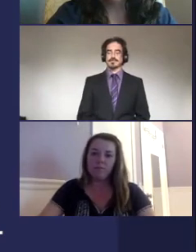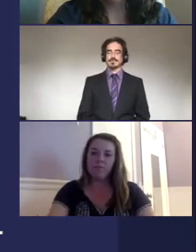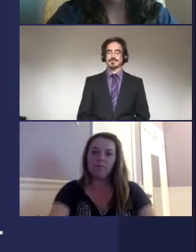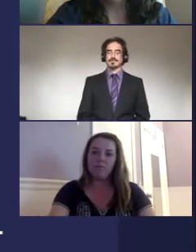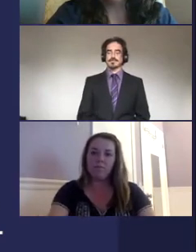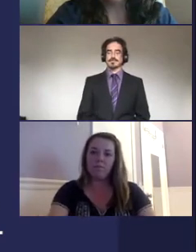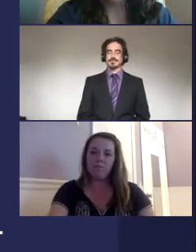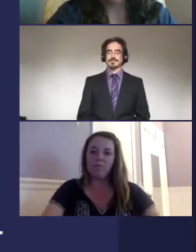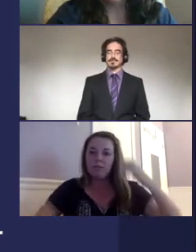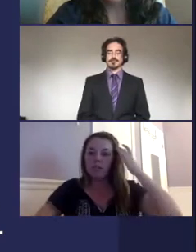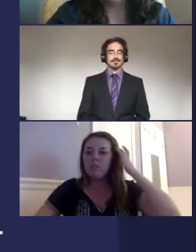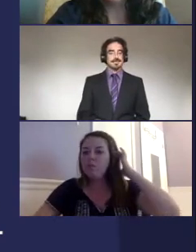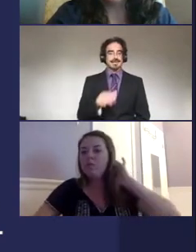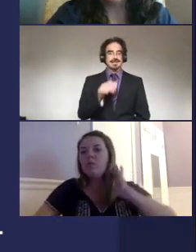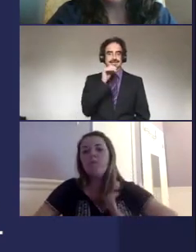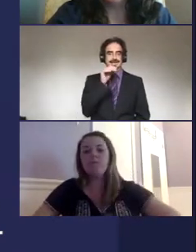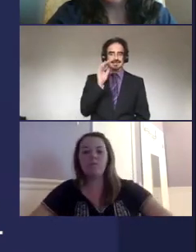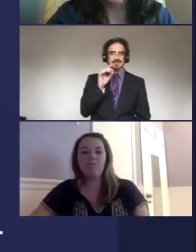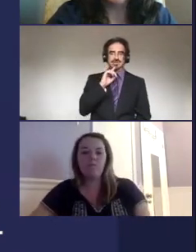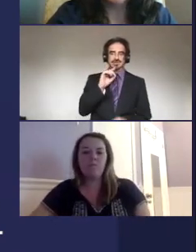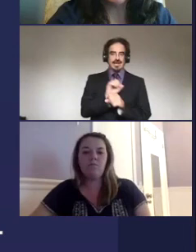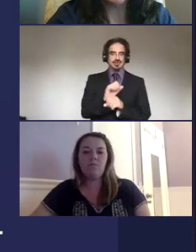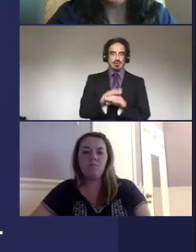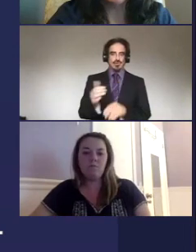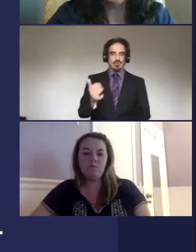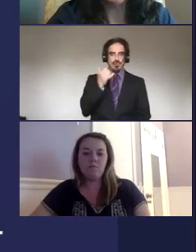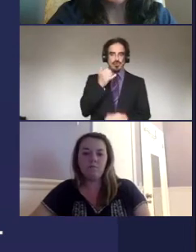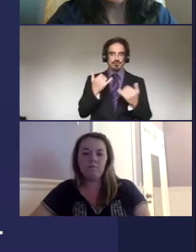All right, it doesn't look like she's actually on the call with us,